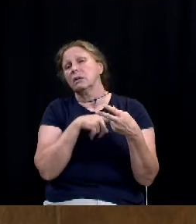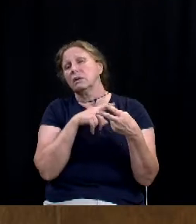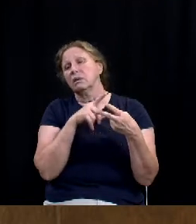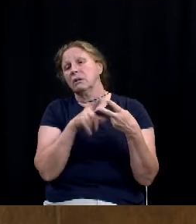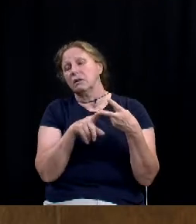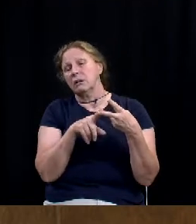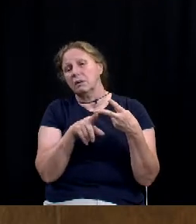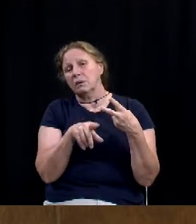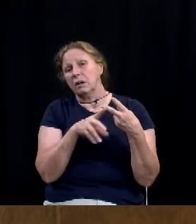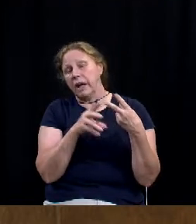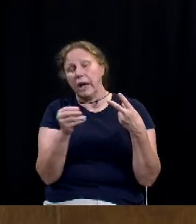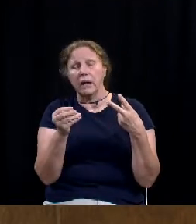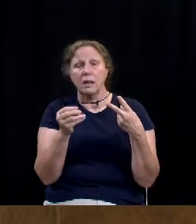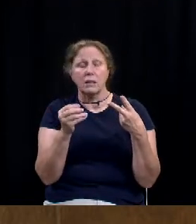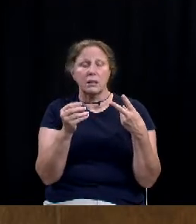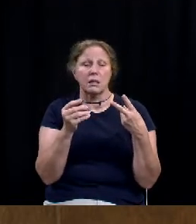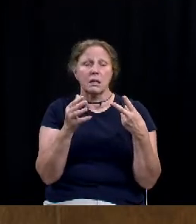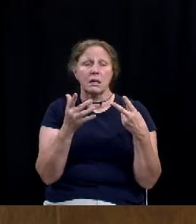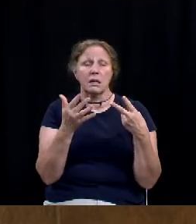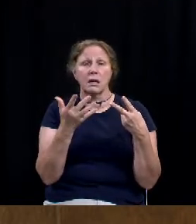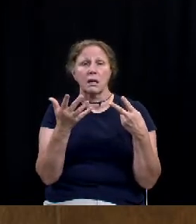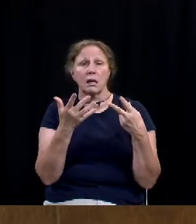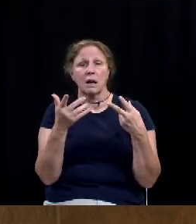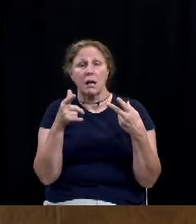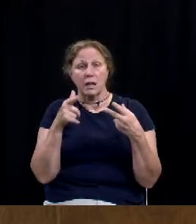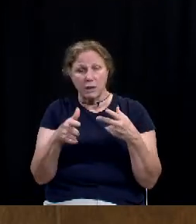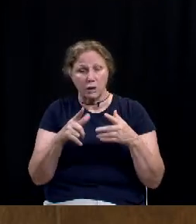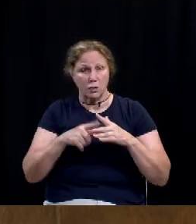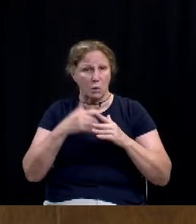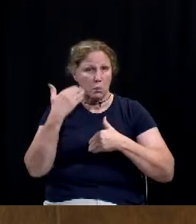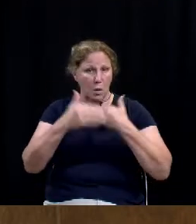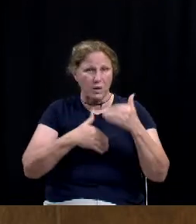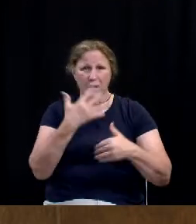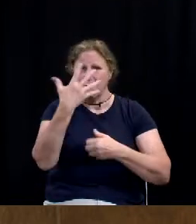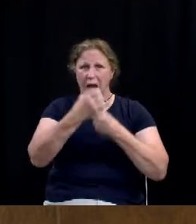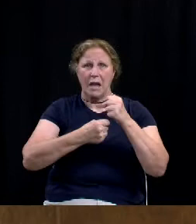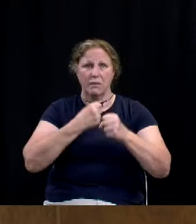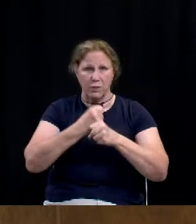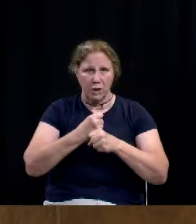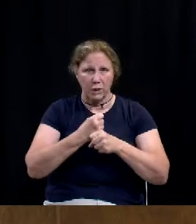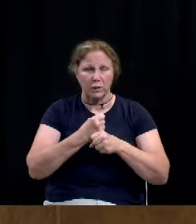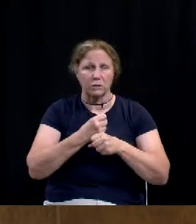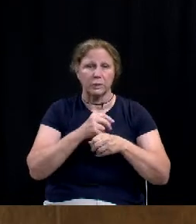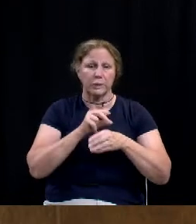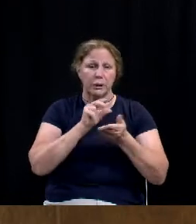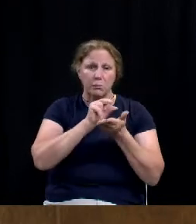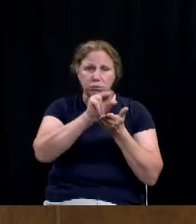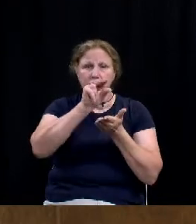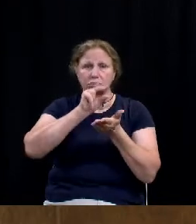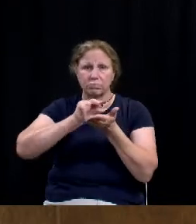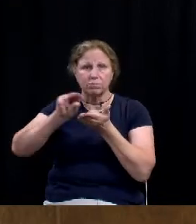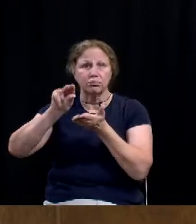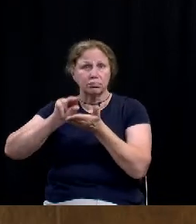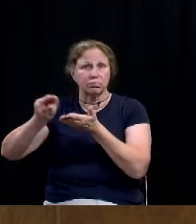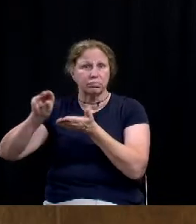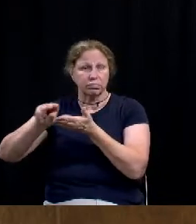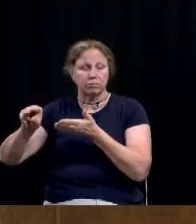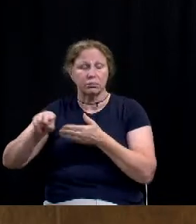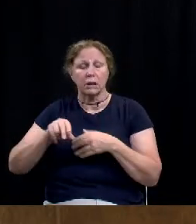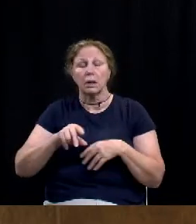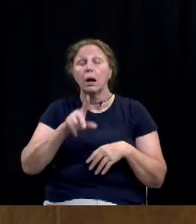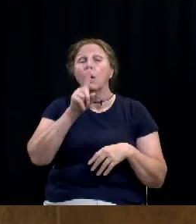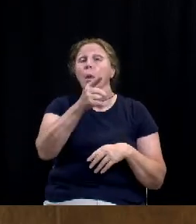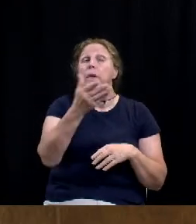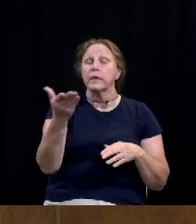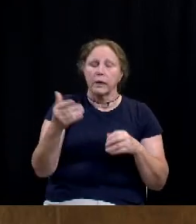how we are ramping this up over the course of five years. One thing that I would like to